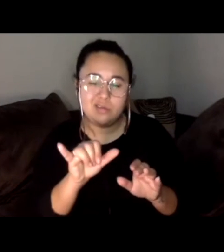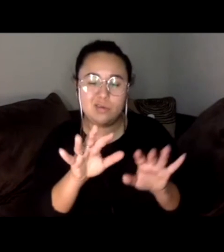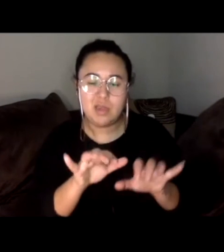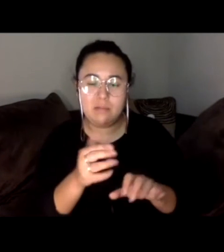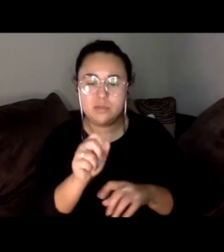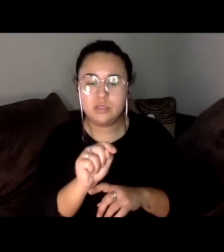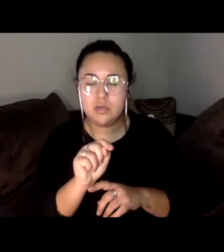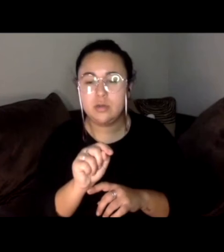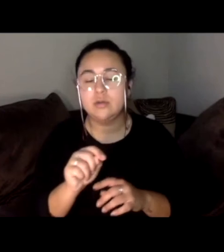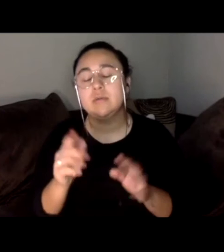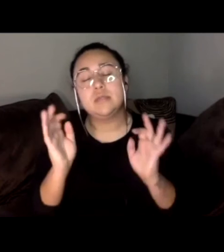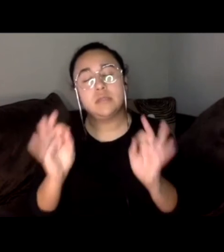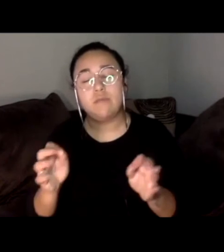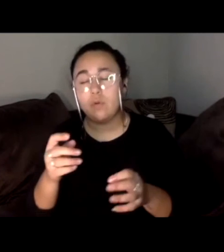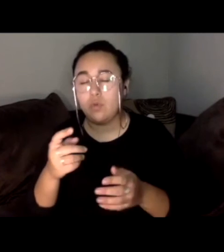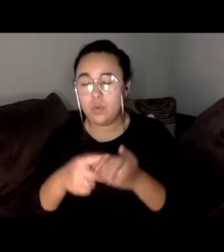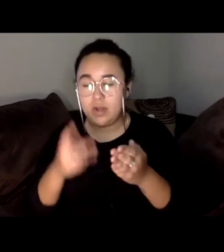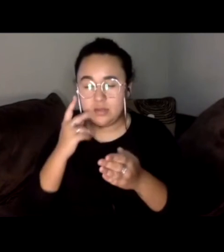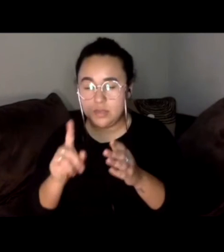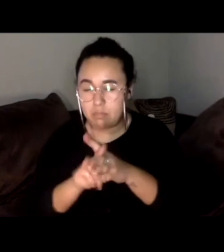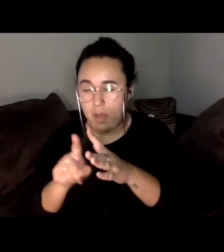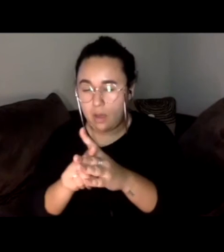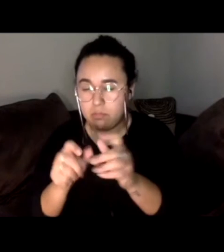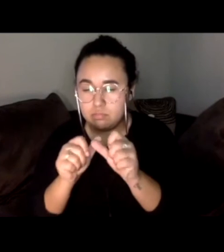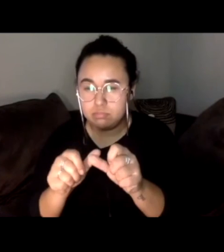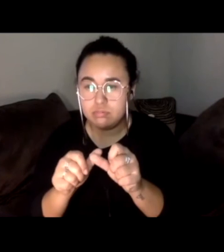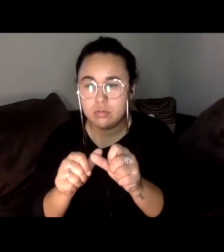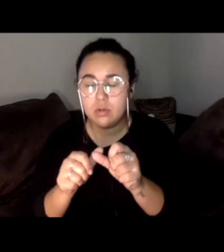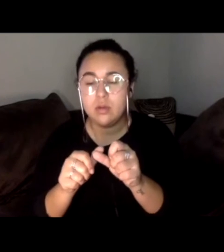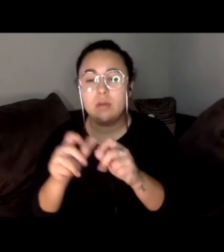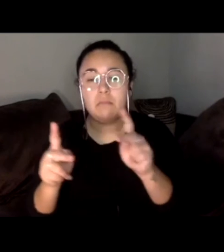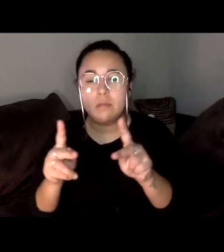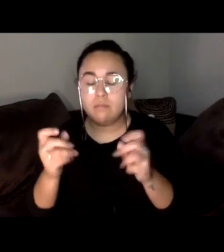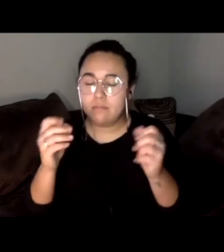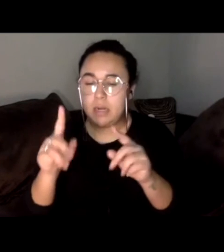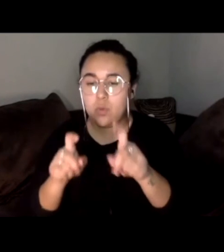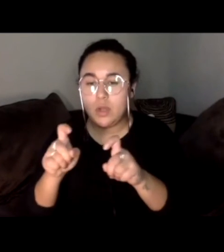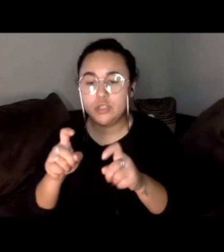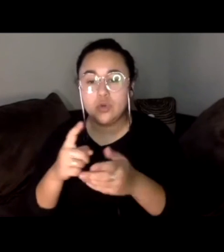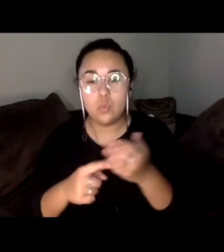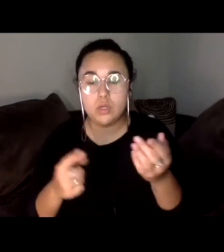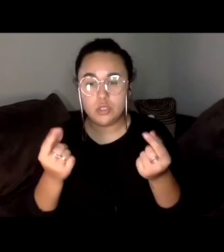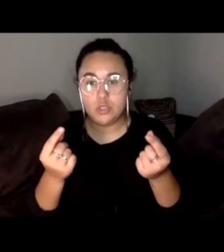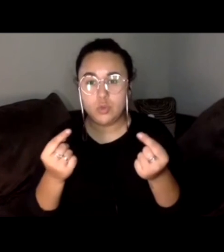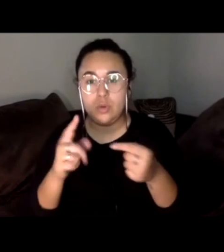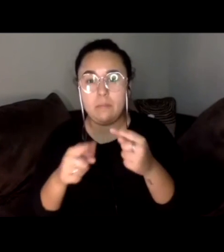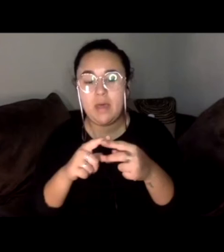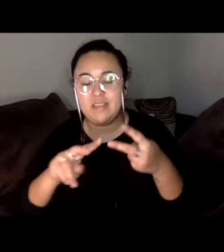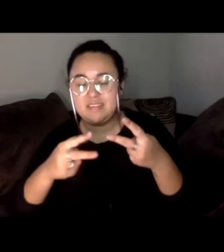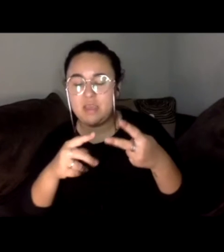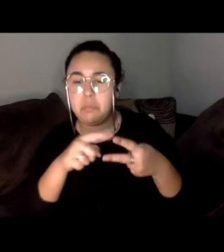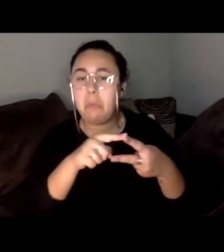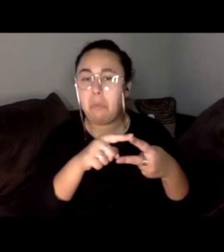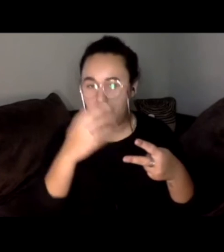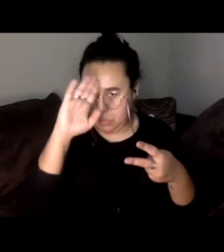So definitely the one I keep seeing very consistently is I know folks have a lot of questions on what to do about question number two on the